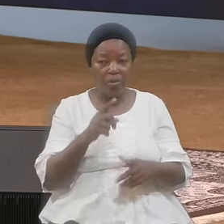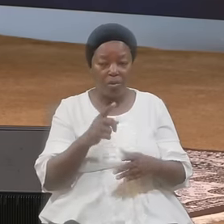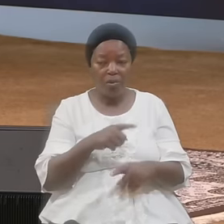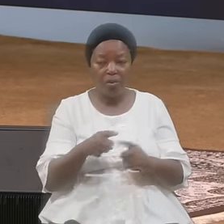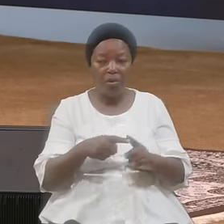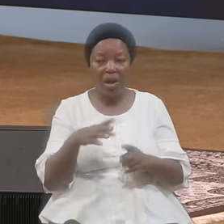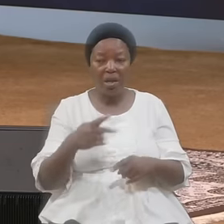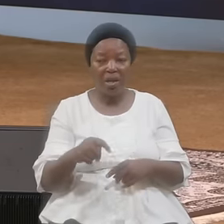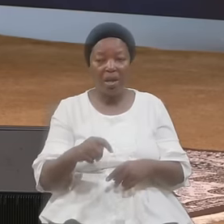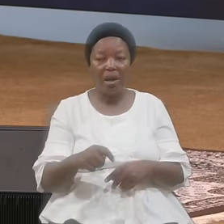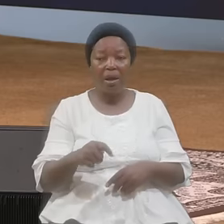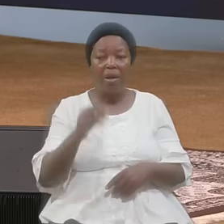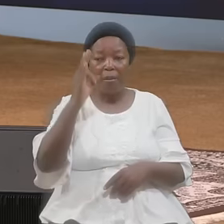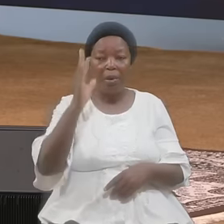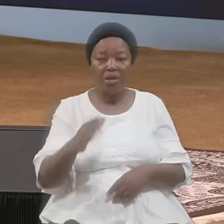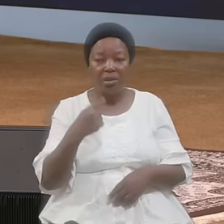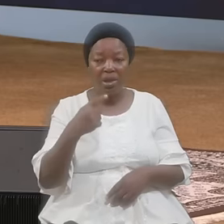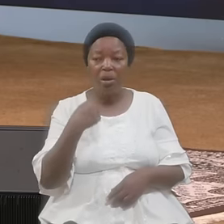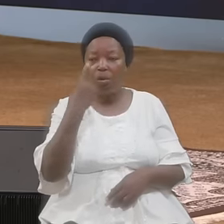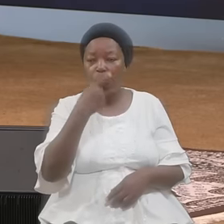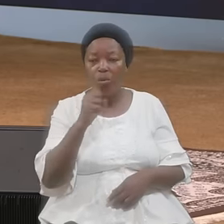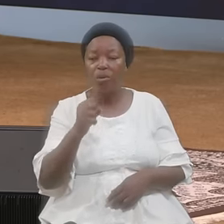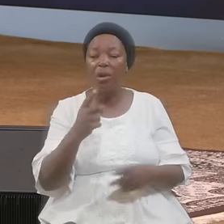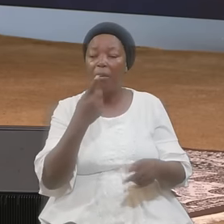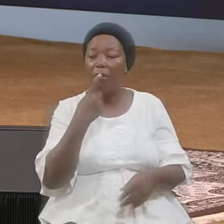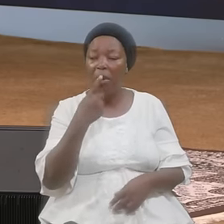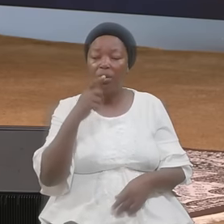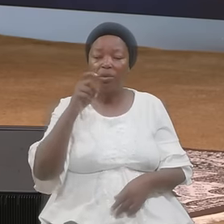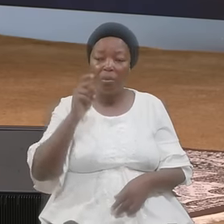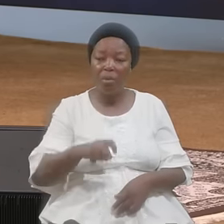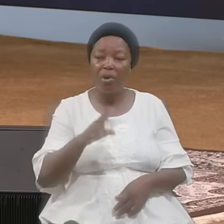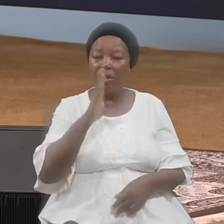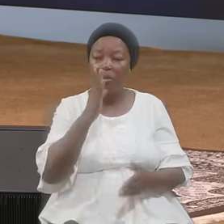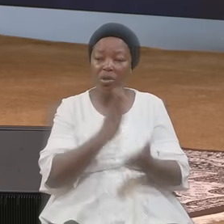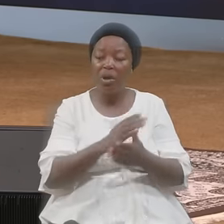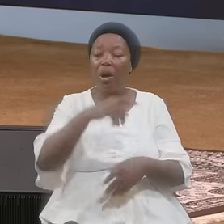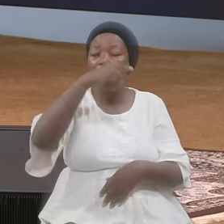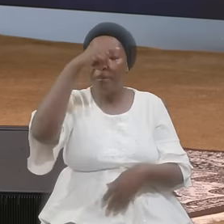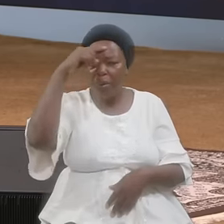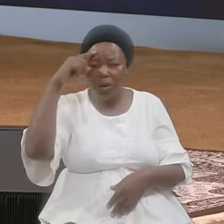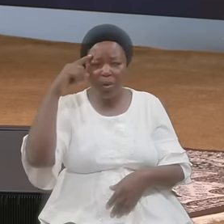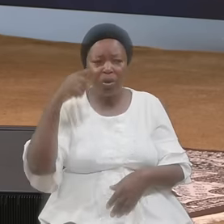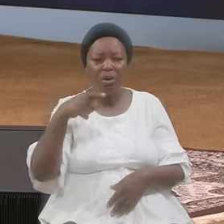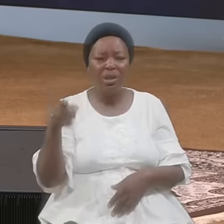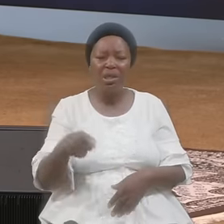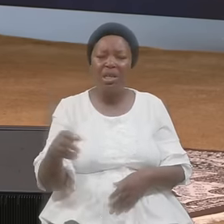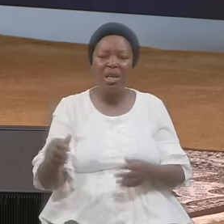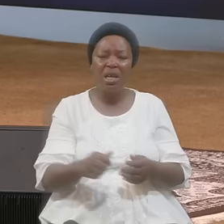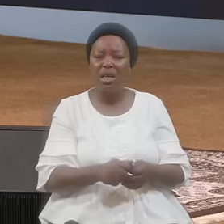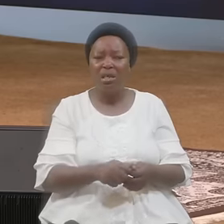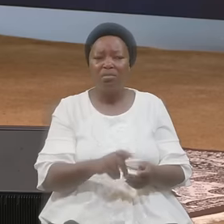Whose Mouths Must Be Stopped Because They Subvert